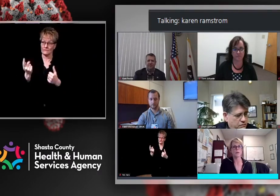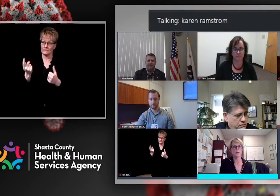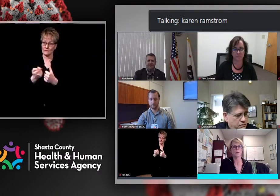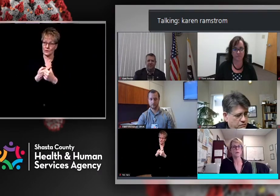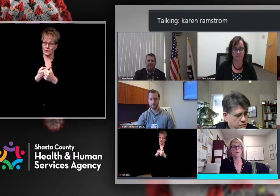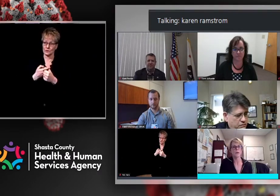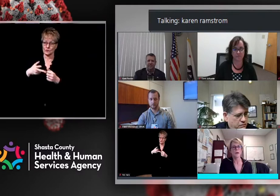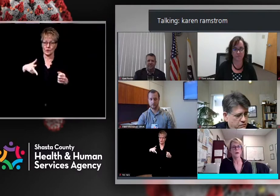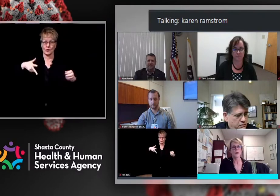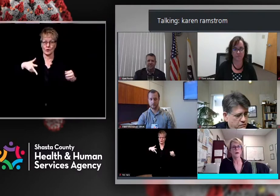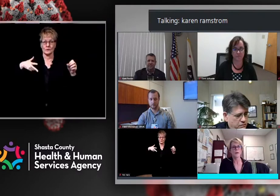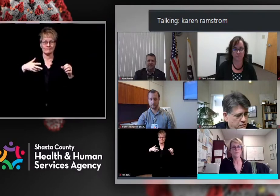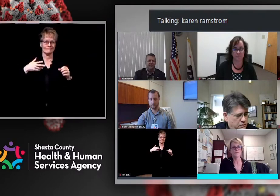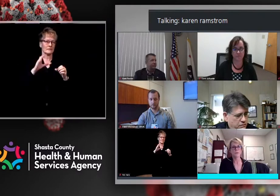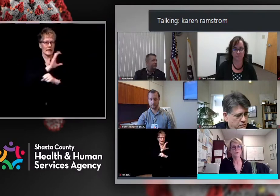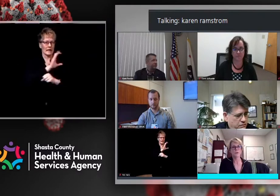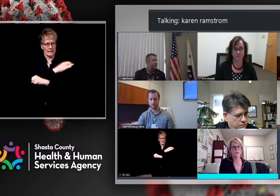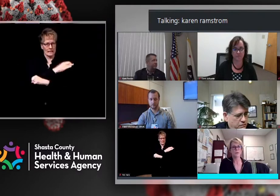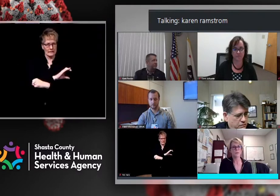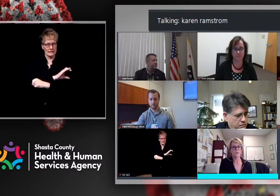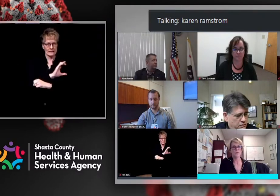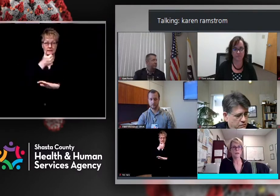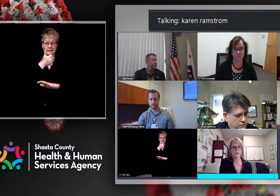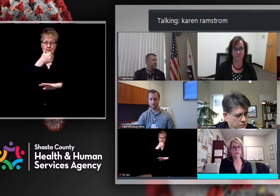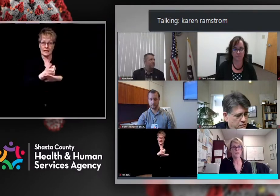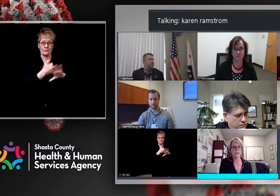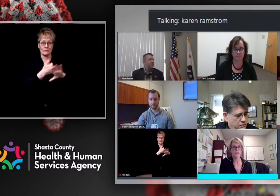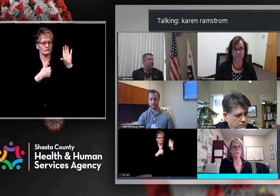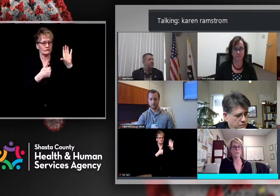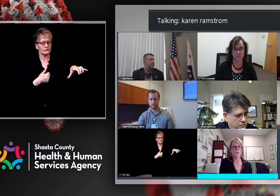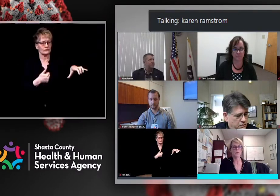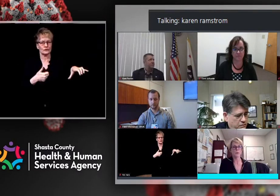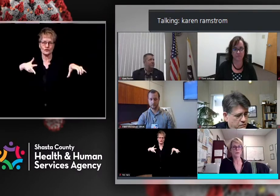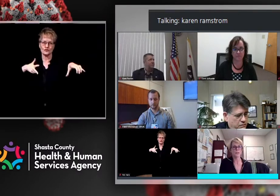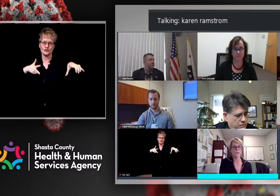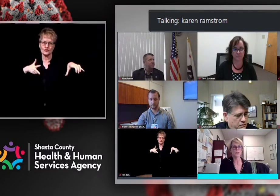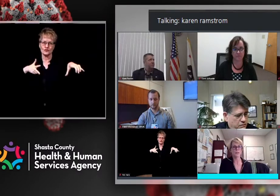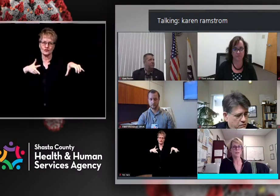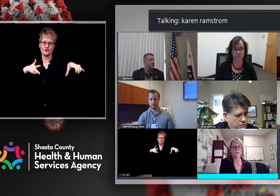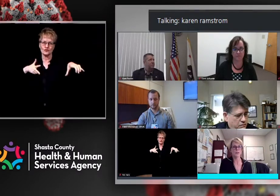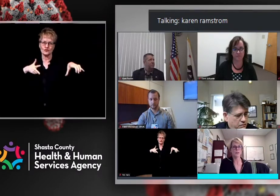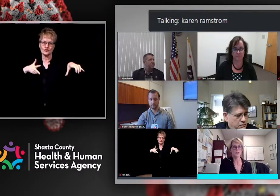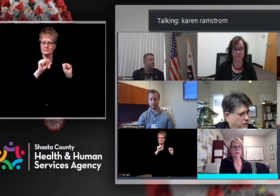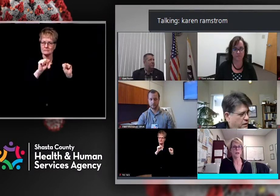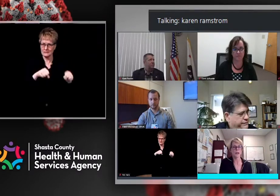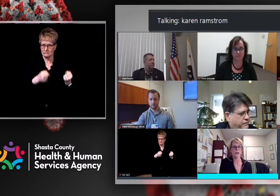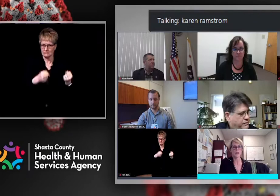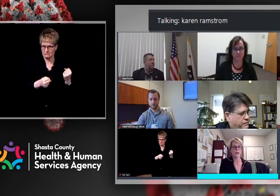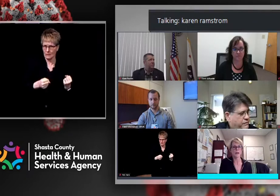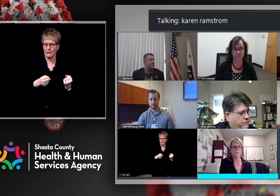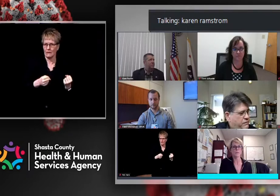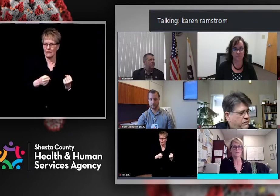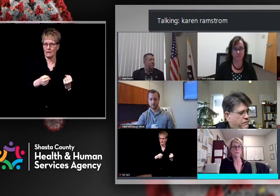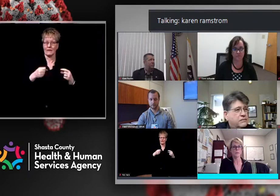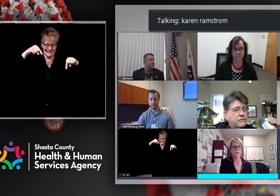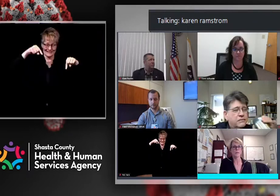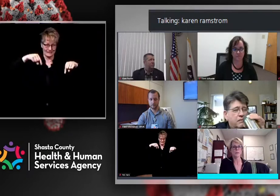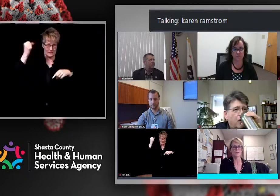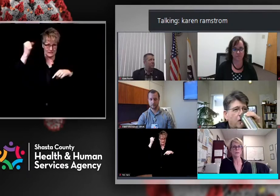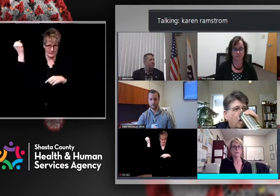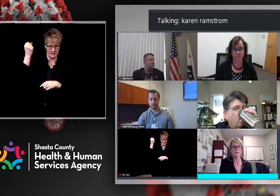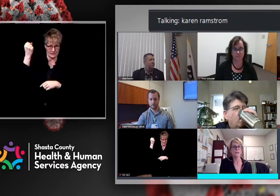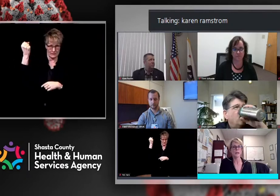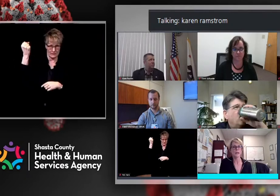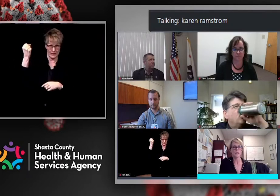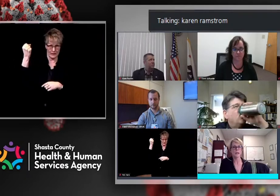in-home support service providers and community health workers. It's on this Saturday at Benton